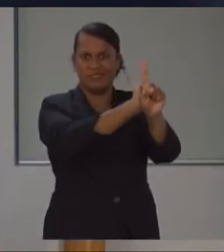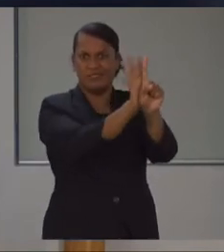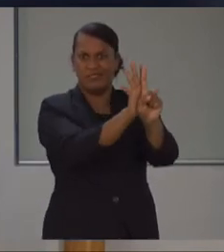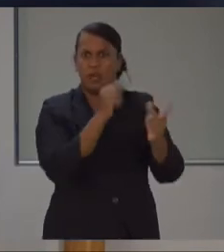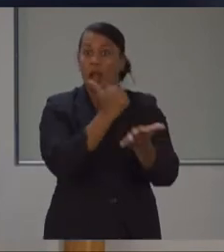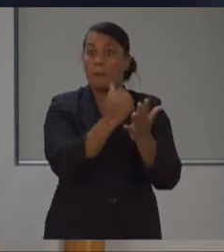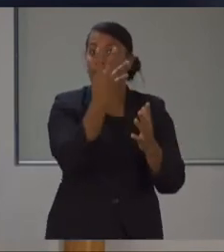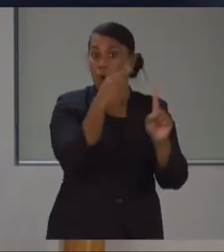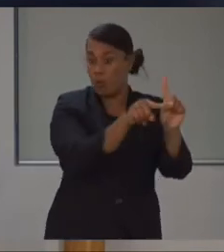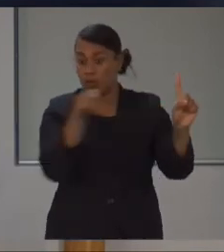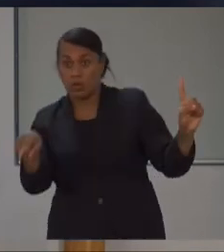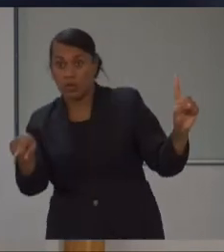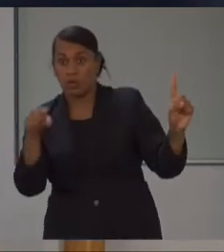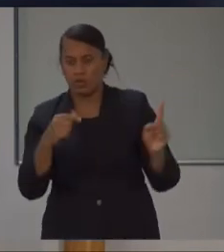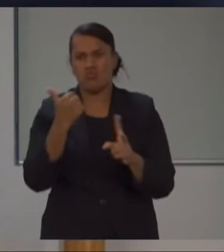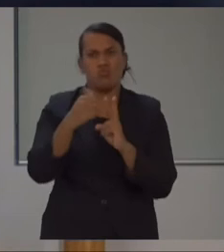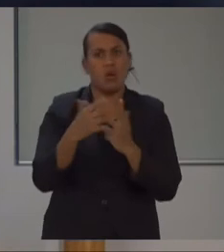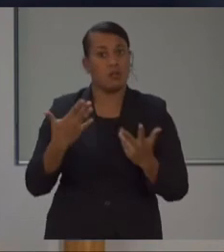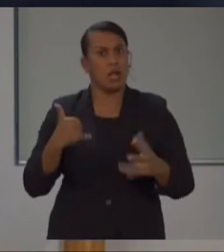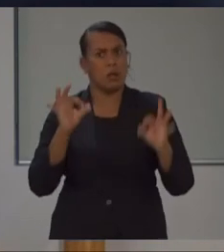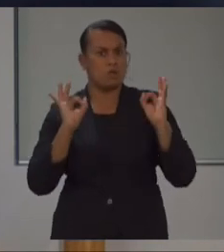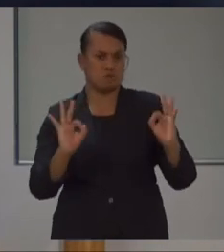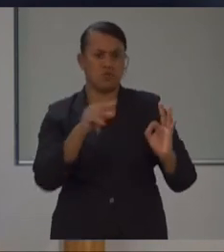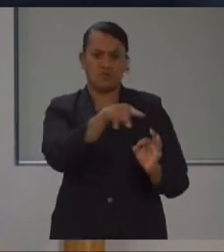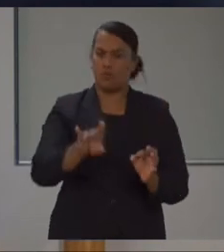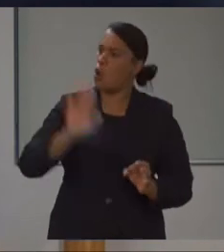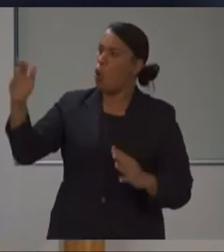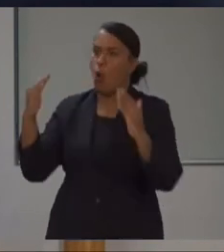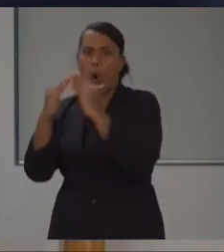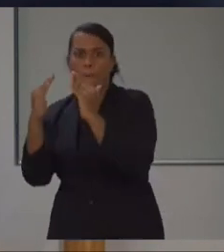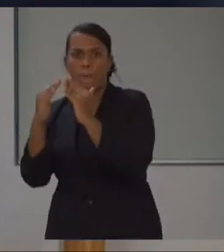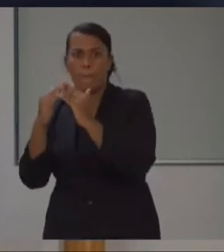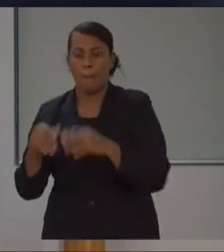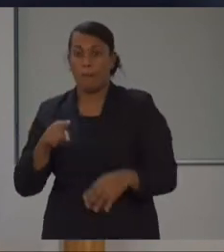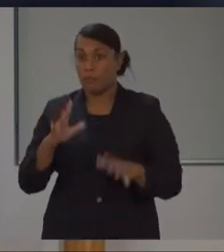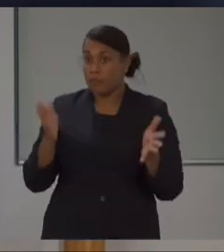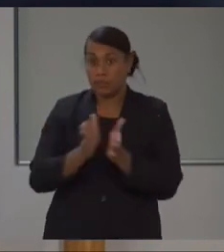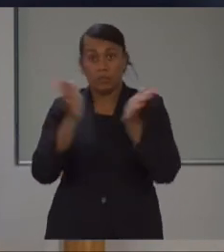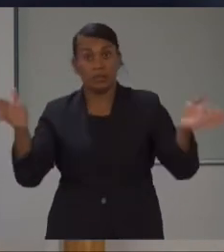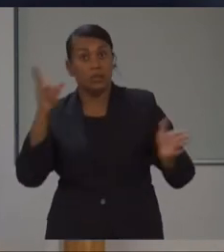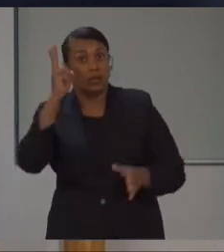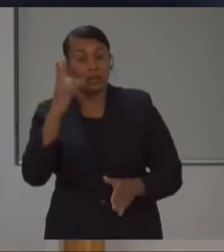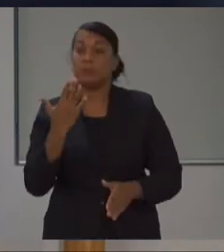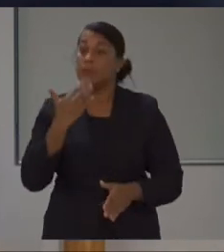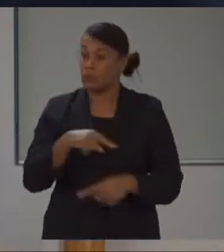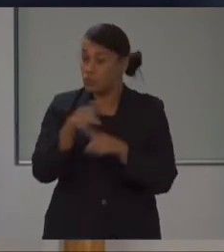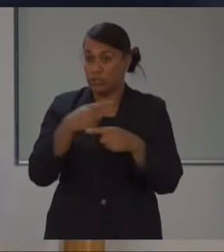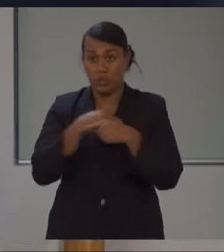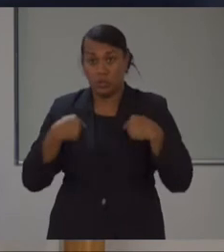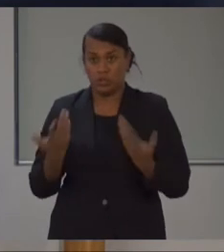and she's also at home. And in general, just to again reiterate that we now have more Fijians